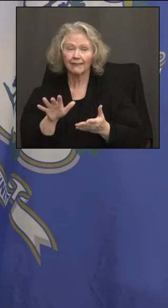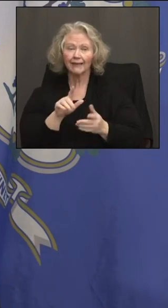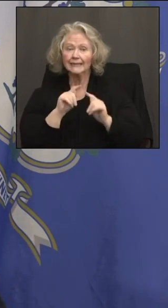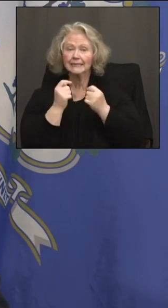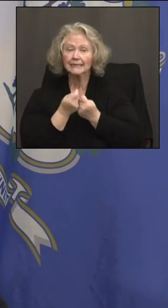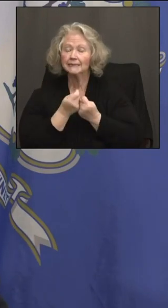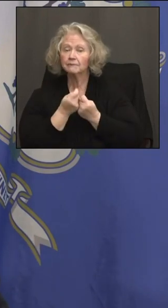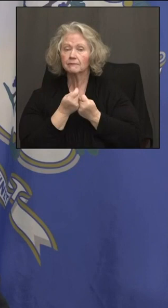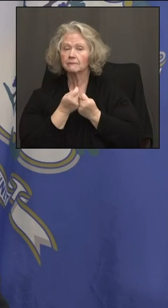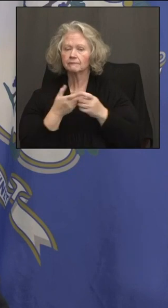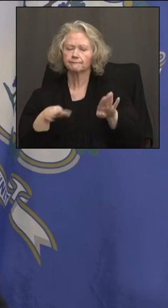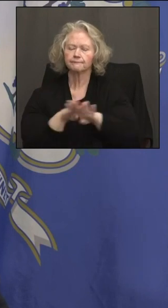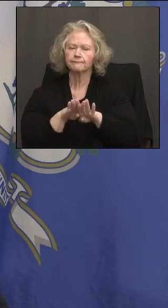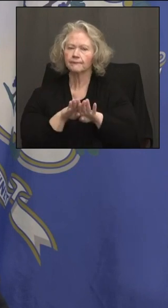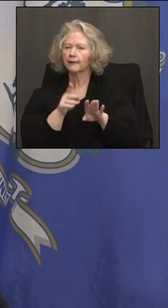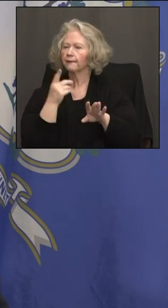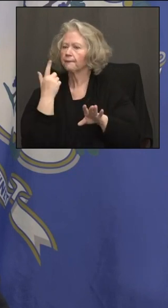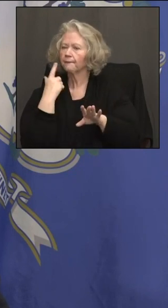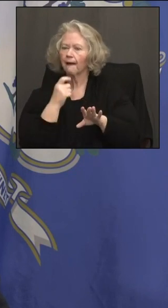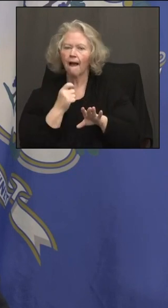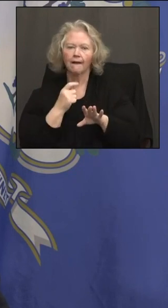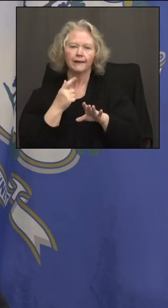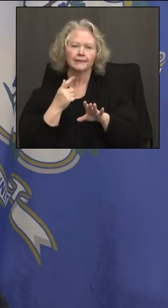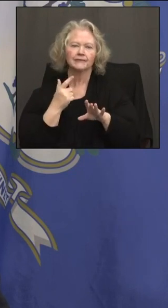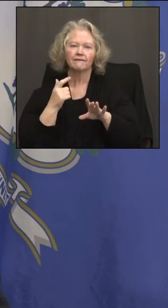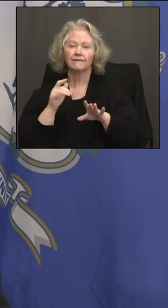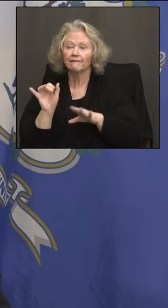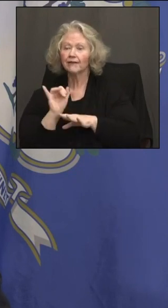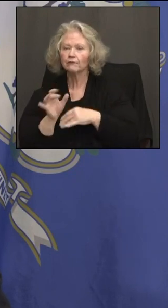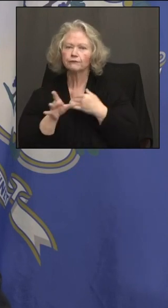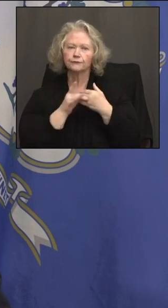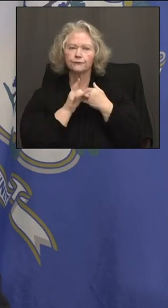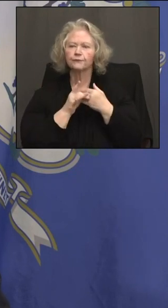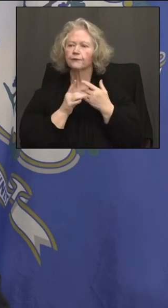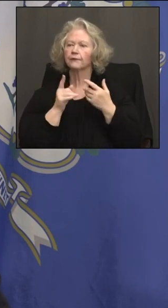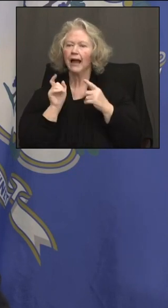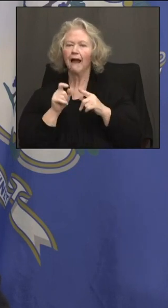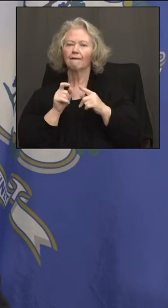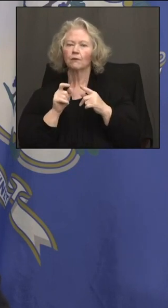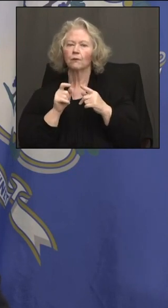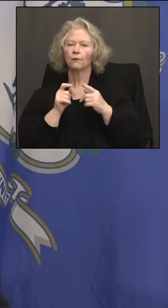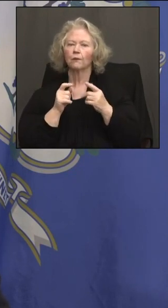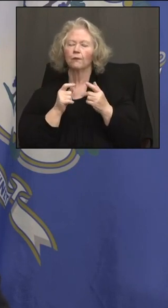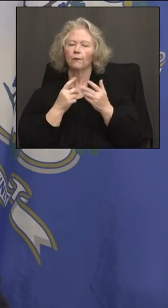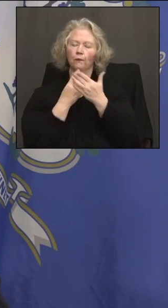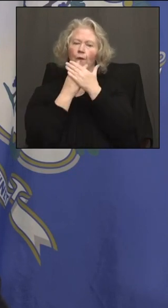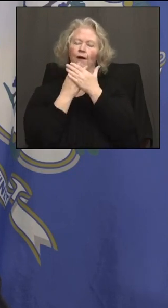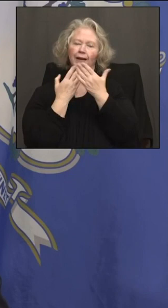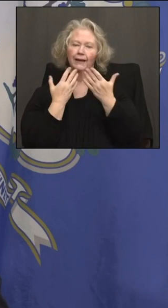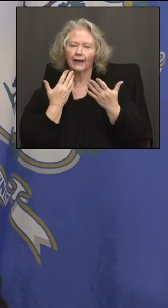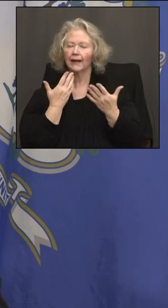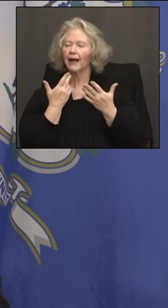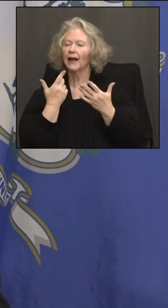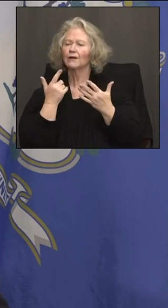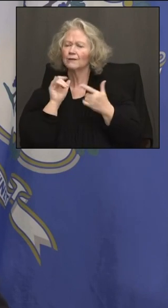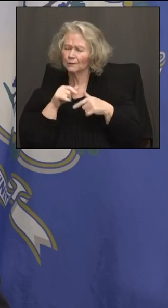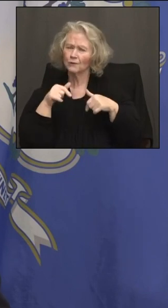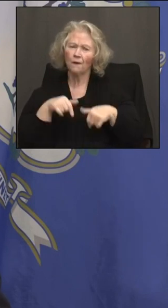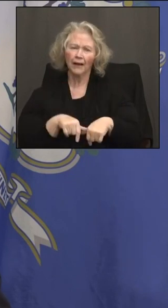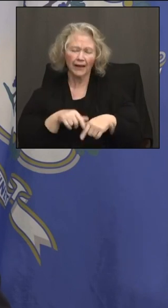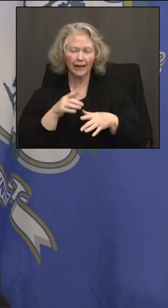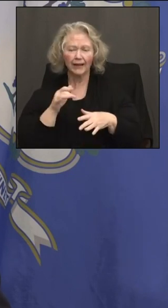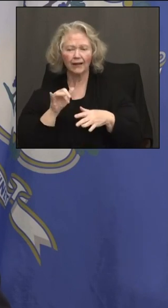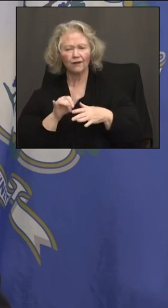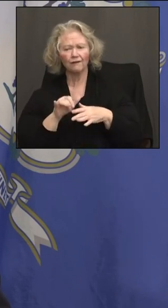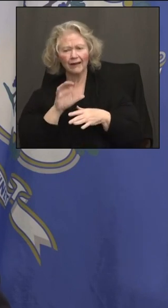down due to a infection or a scare or a quarantine. And so I think Connecticut was hit relatively hard. And I'd like